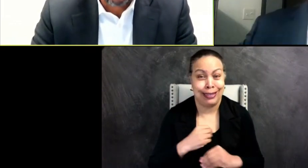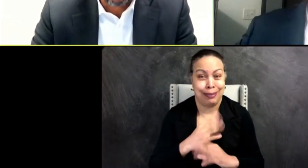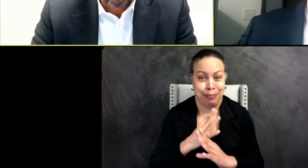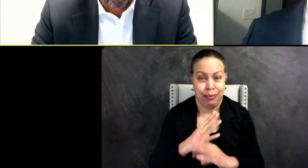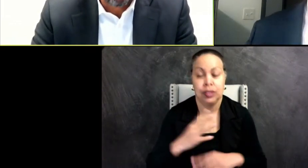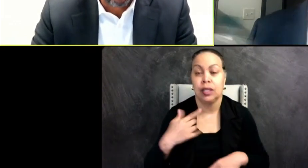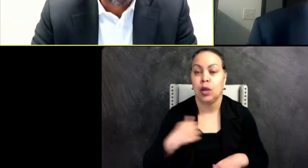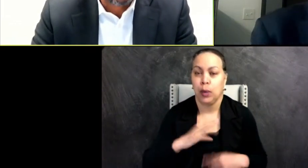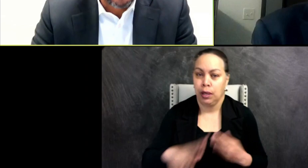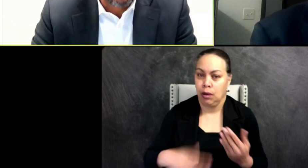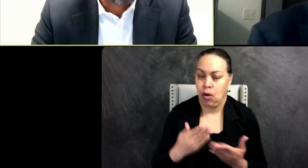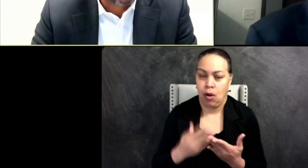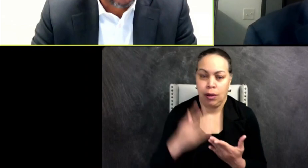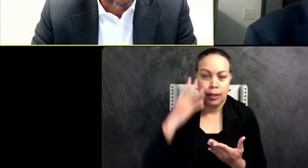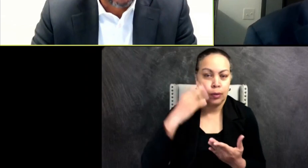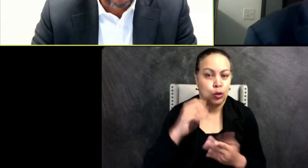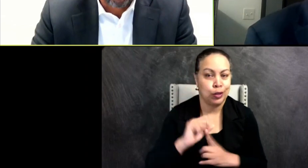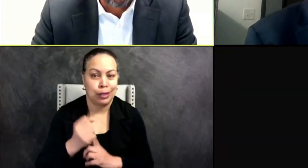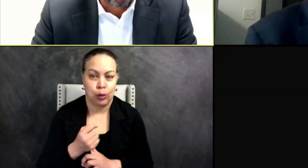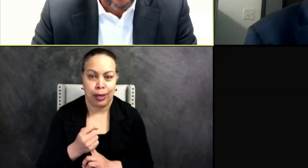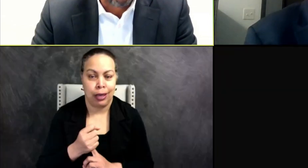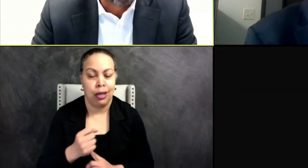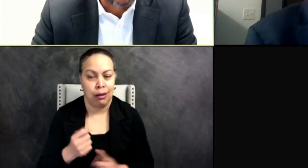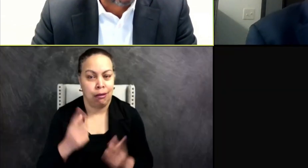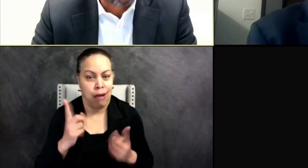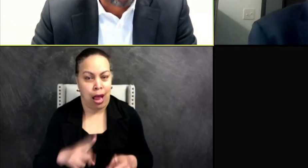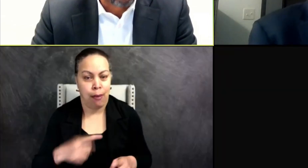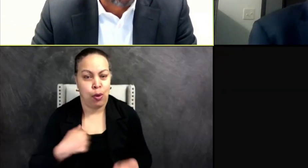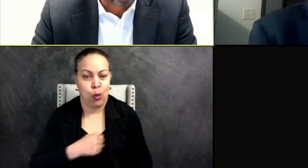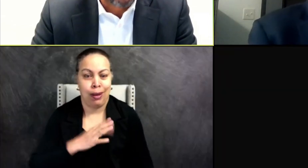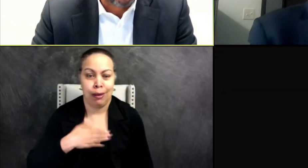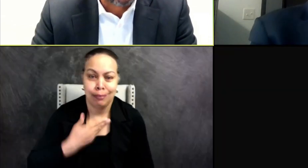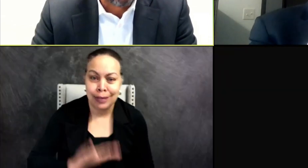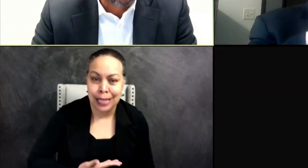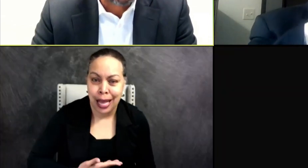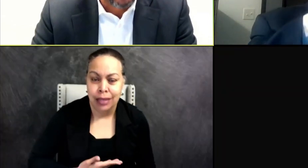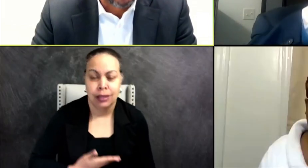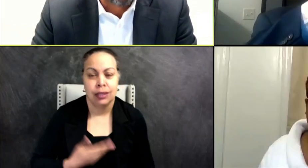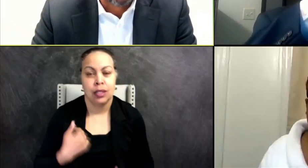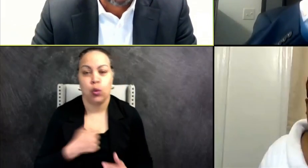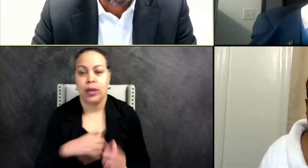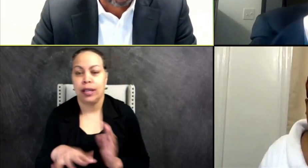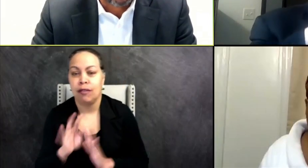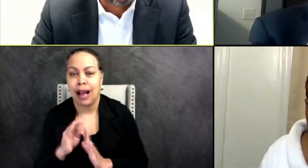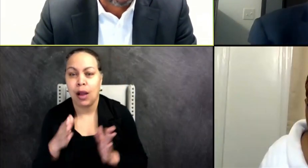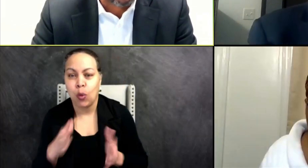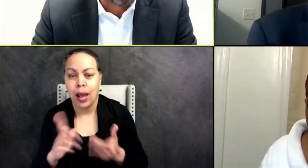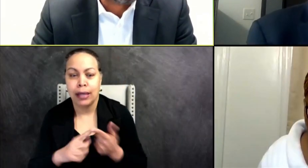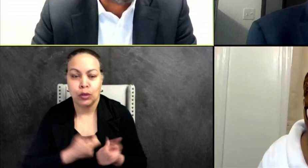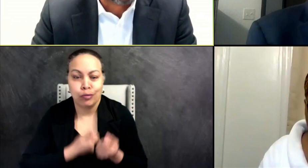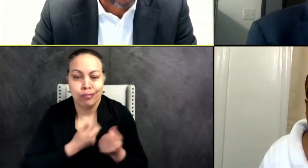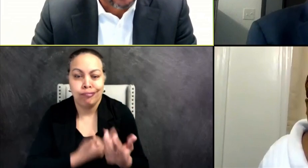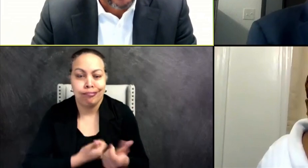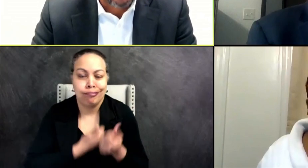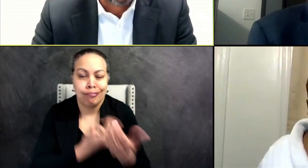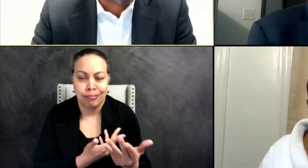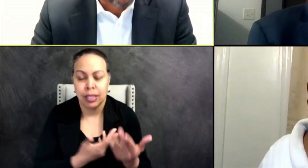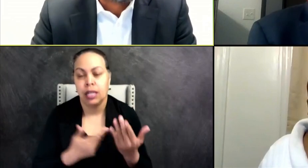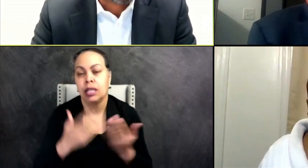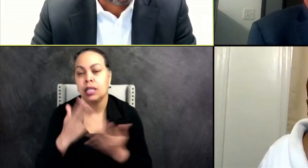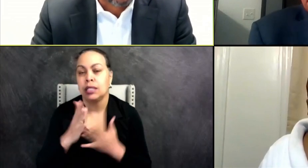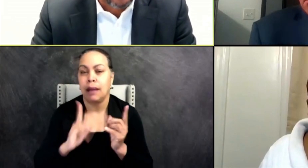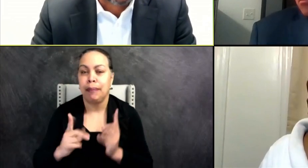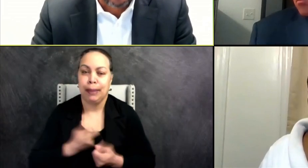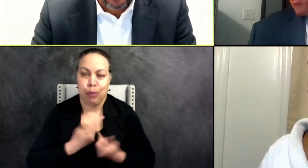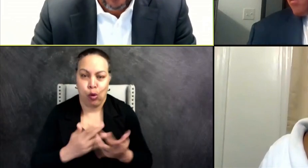situations where we've been upset and we find places to emote, right? We could emote to our loved ones or we could, you know, some people do it on line.